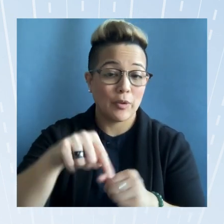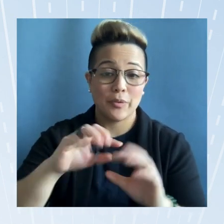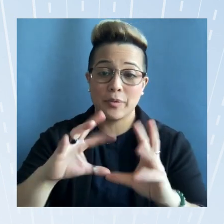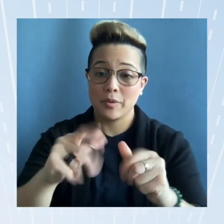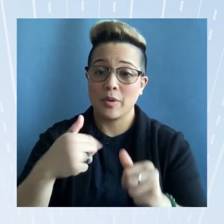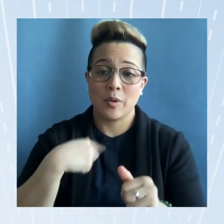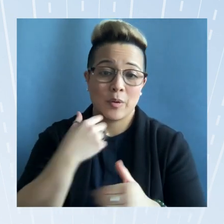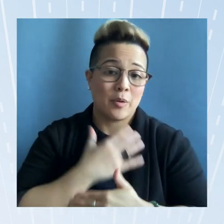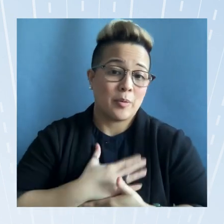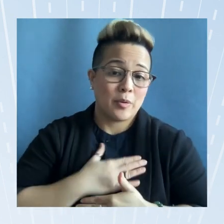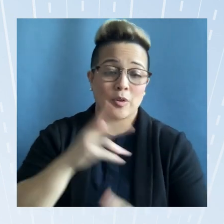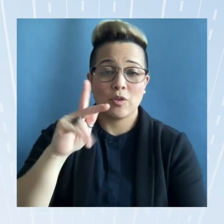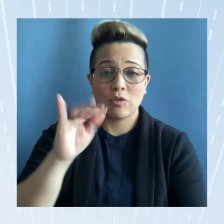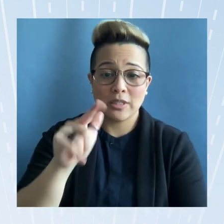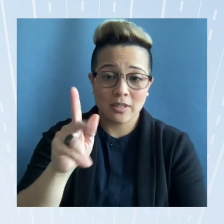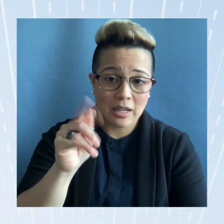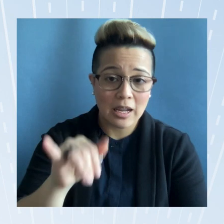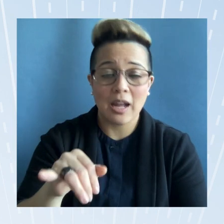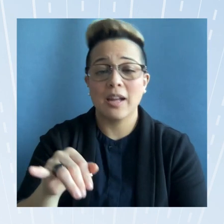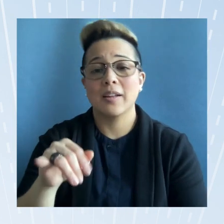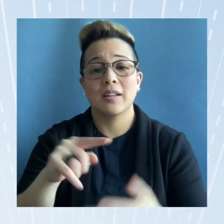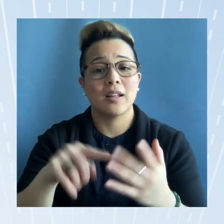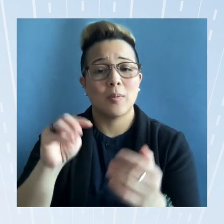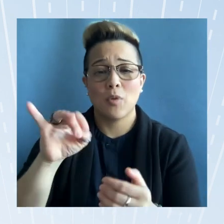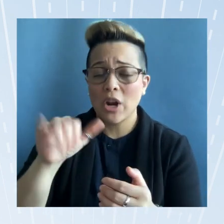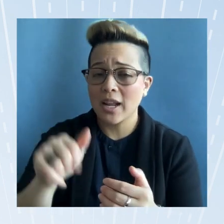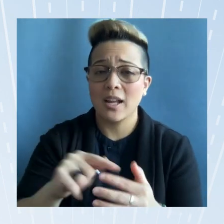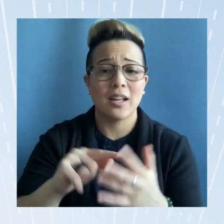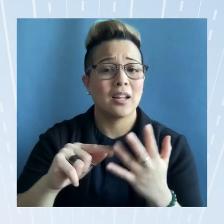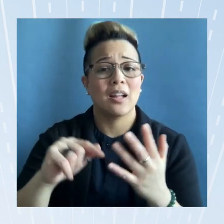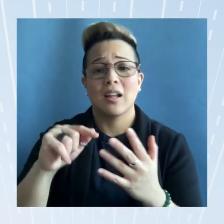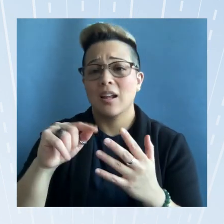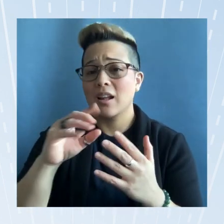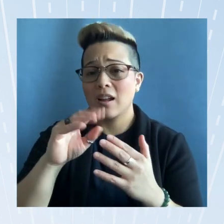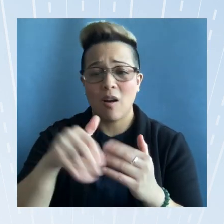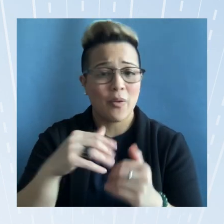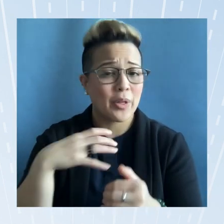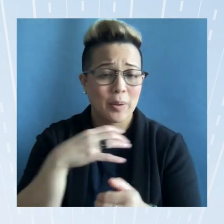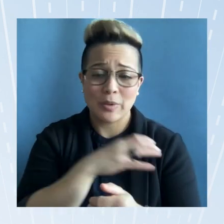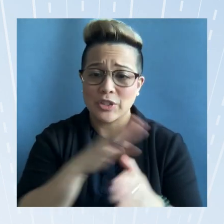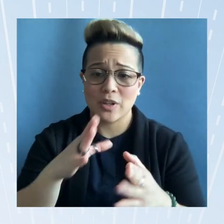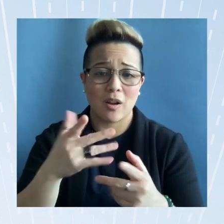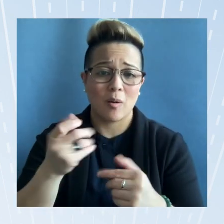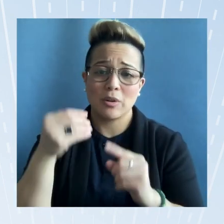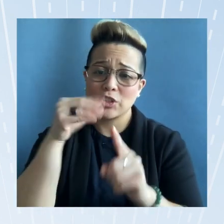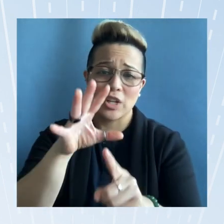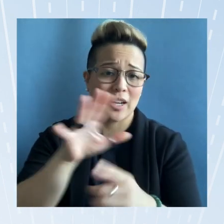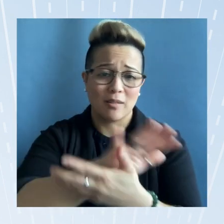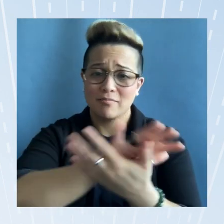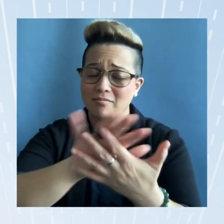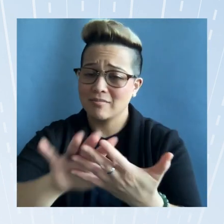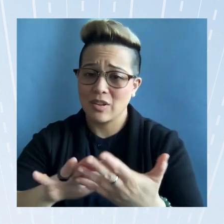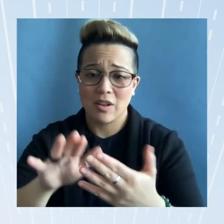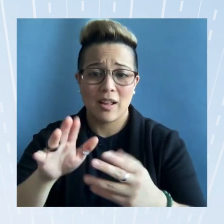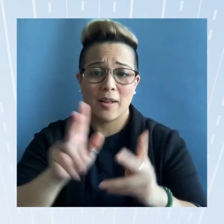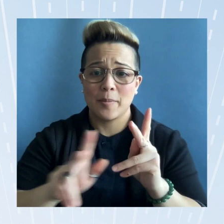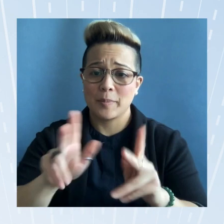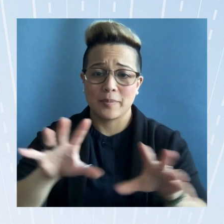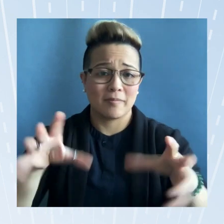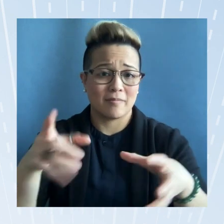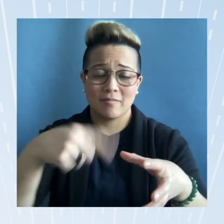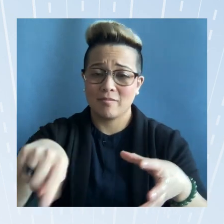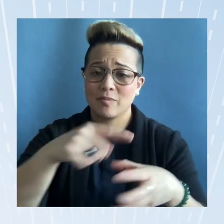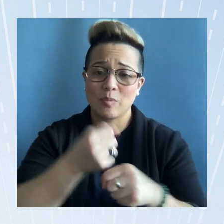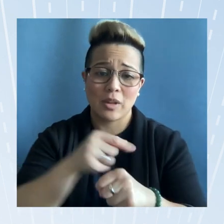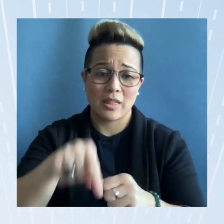kristal kai rebecca lee monica and your sub chief commissioner sonal shah and our vfos ben raju in making the economic